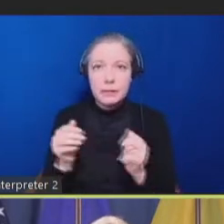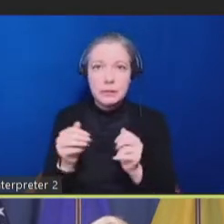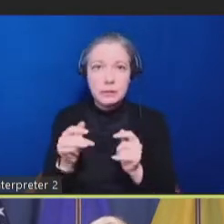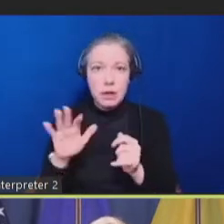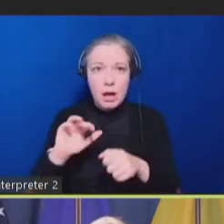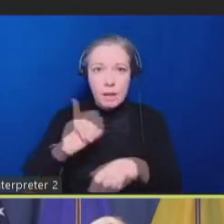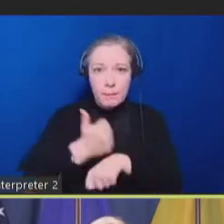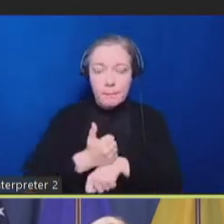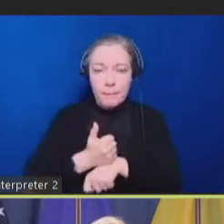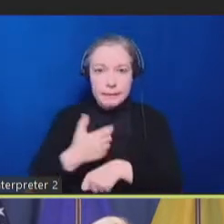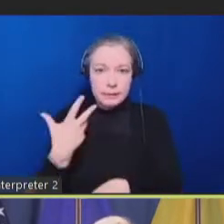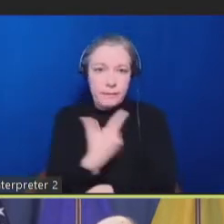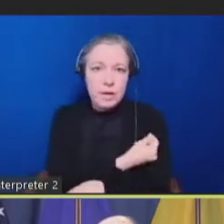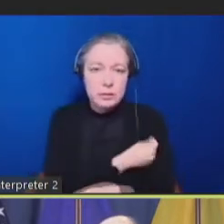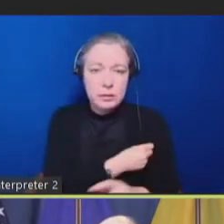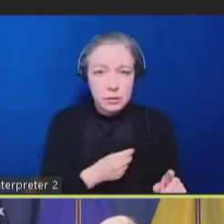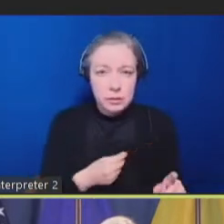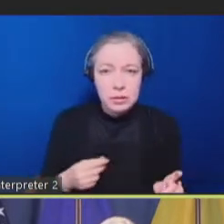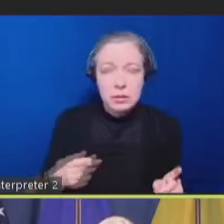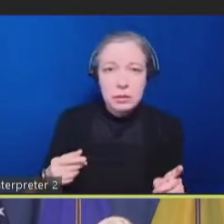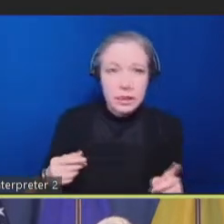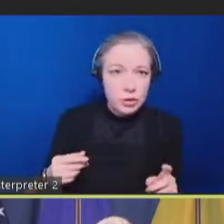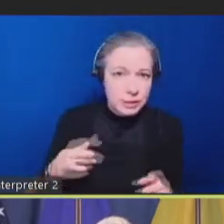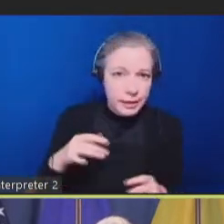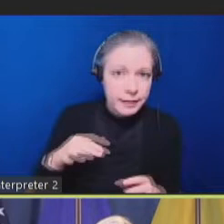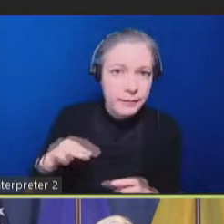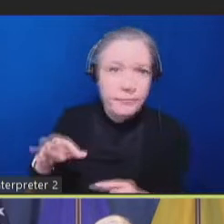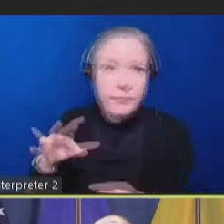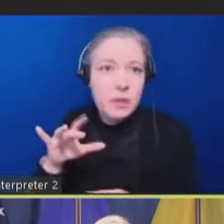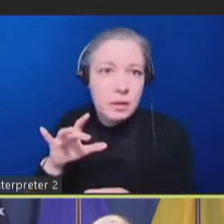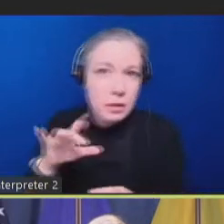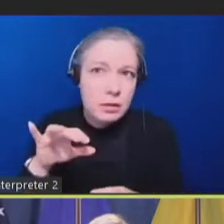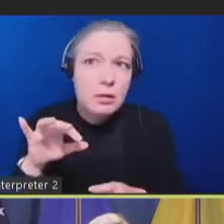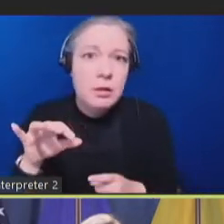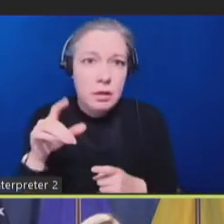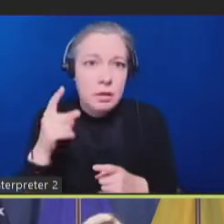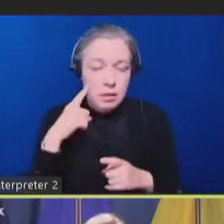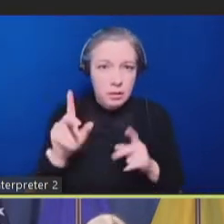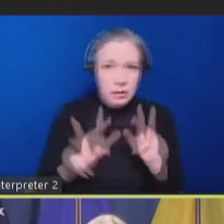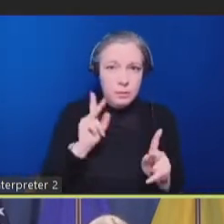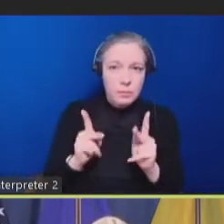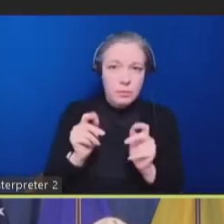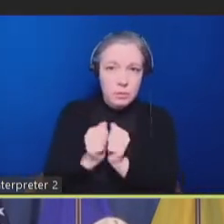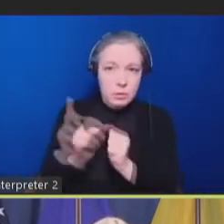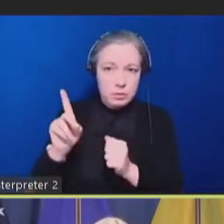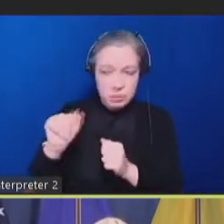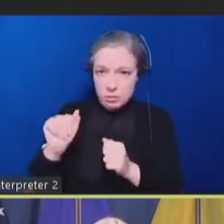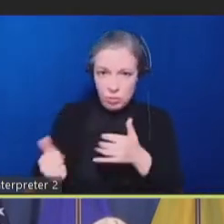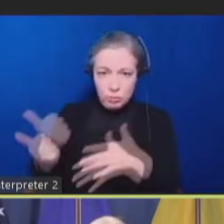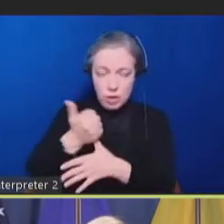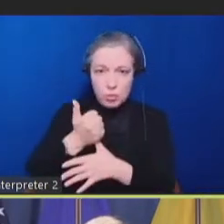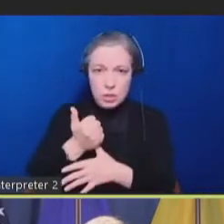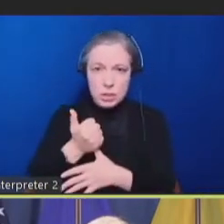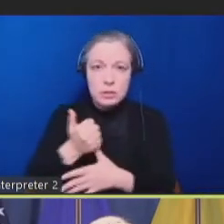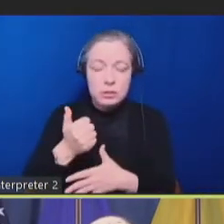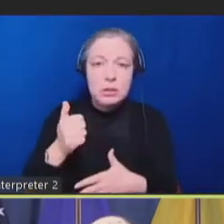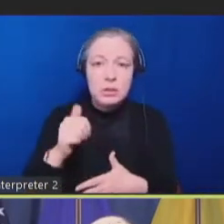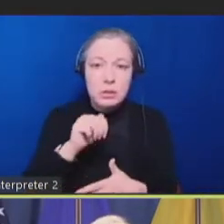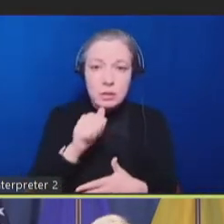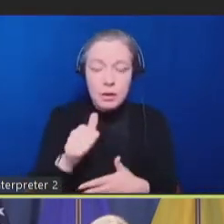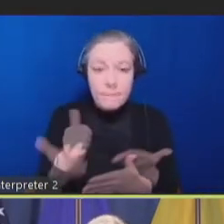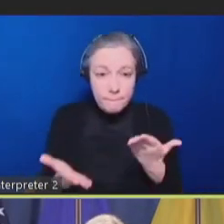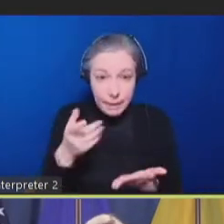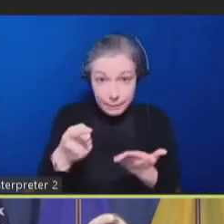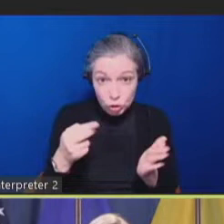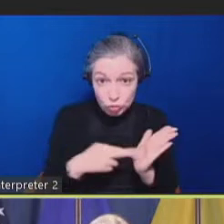disabilities. So what I mean, depending on where you live, you may have been prioritized or not for vaccine. You may have been able to